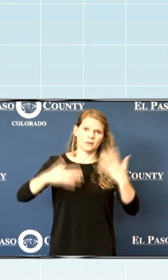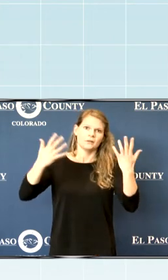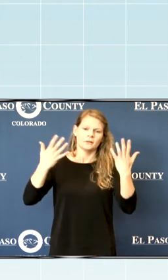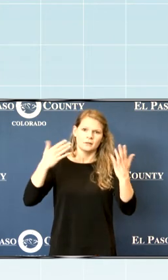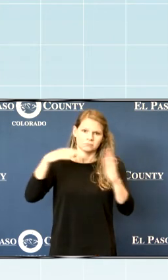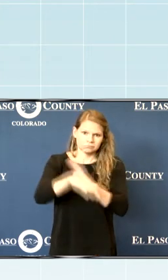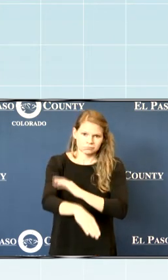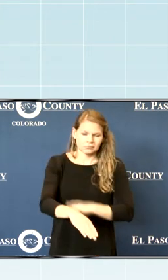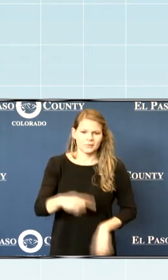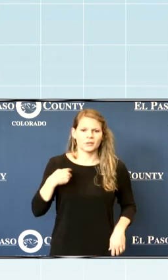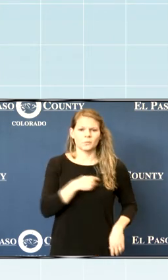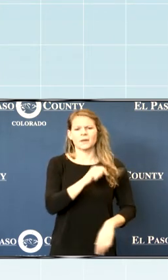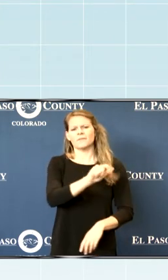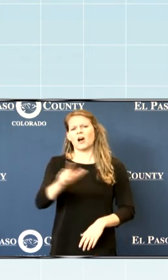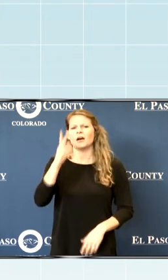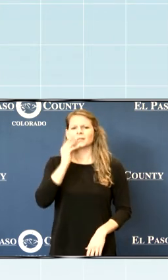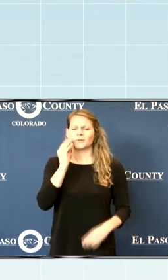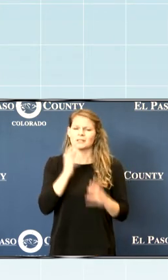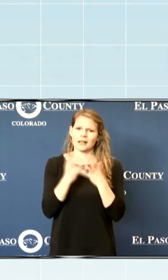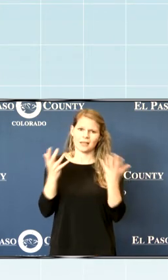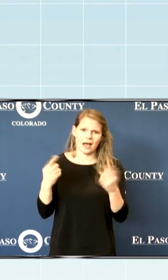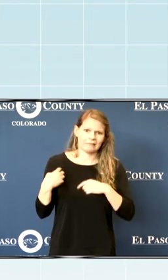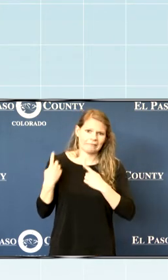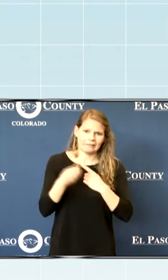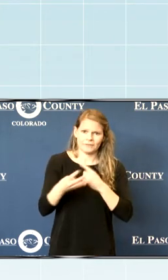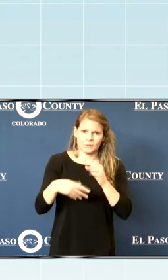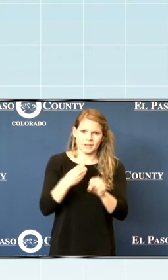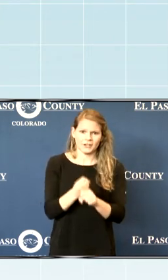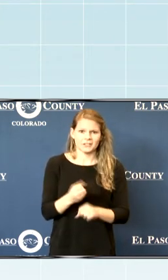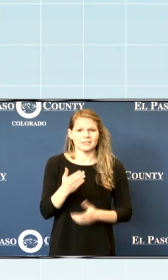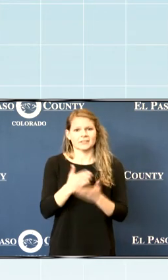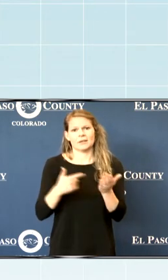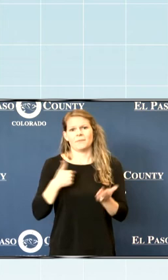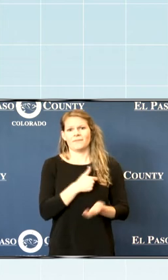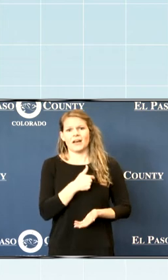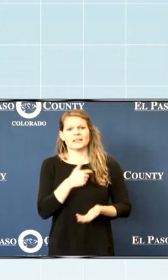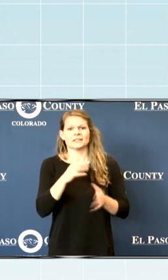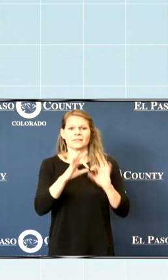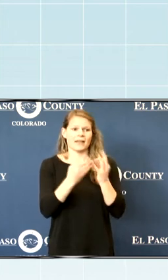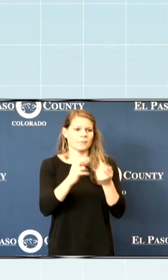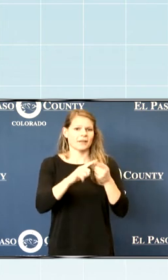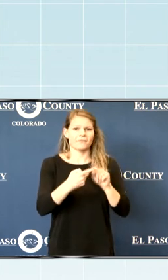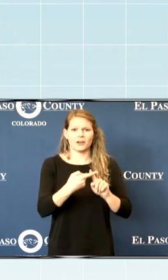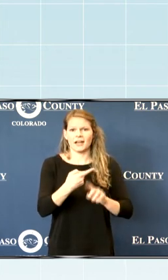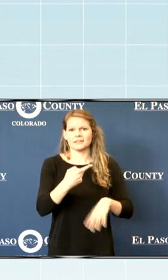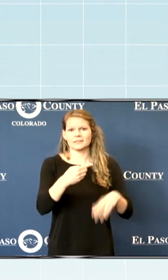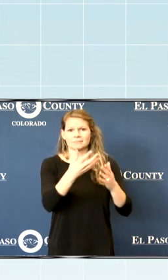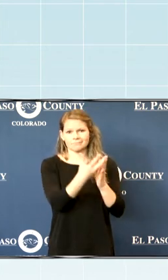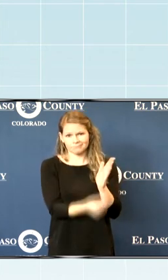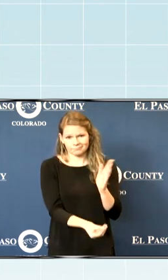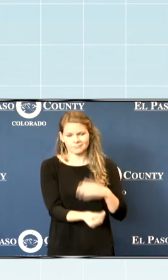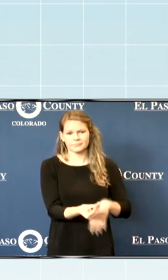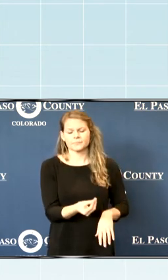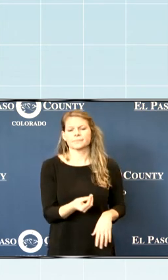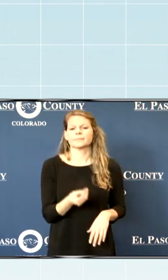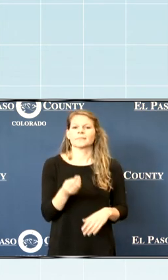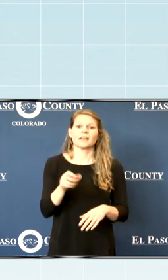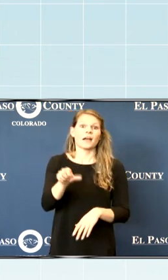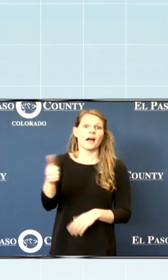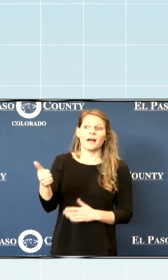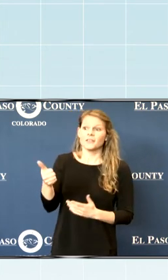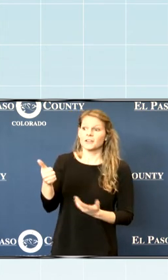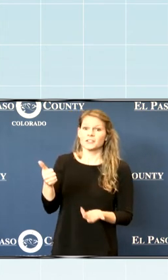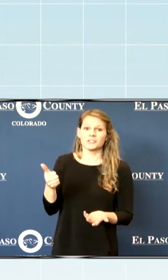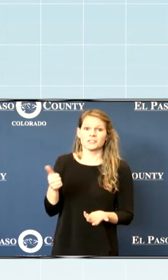We've all been through a lot in the last couple of years. Some of us have lost loved ones to COVID. Others are struggling to keep their kids